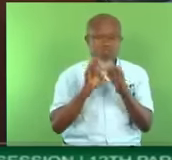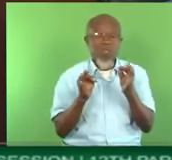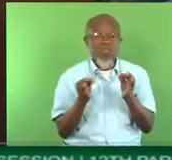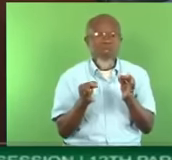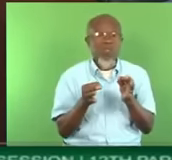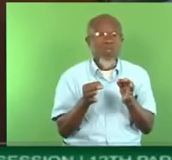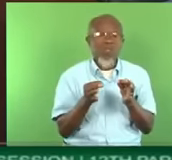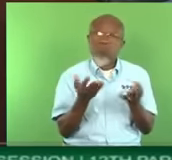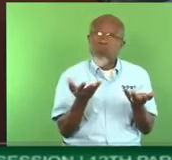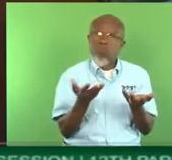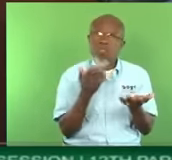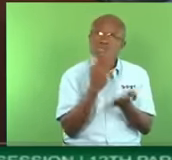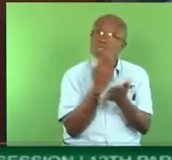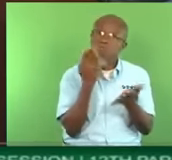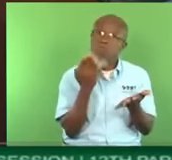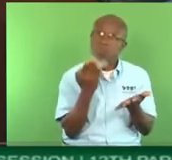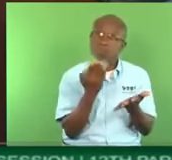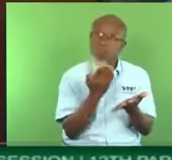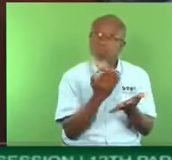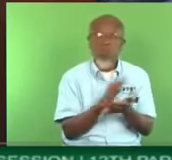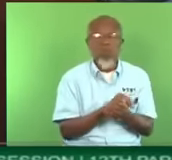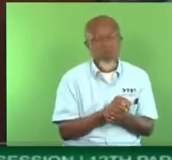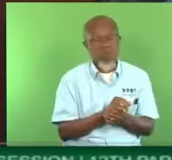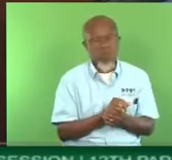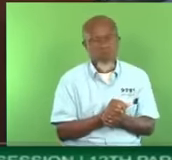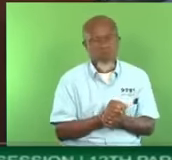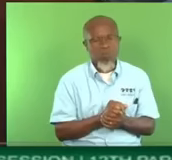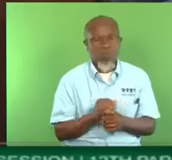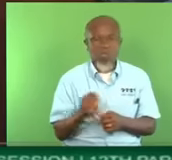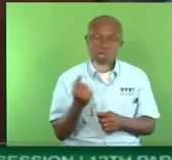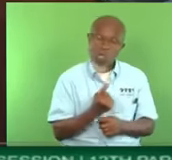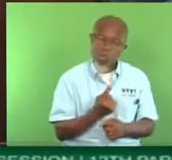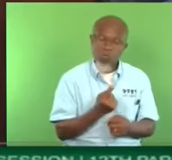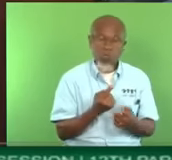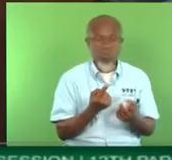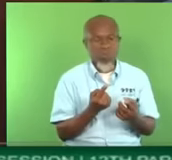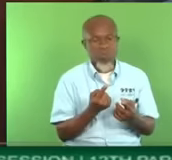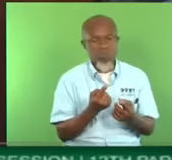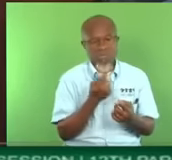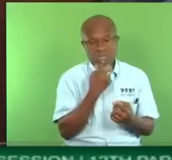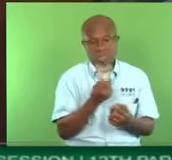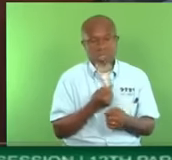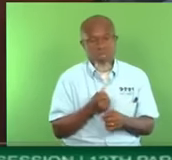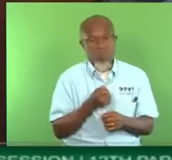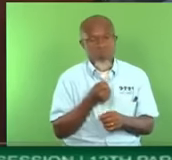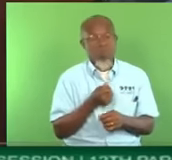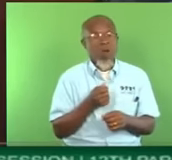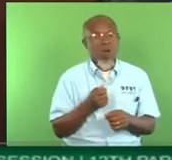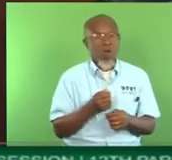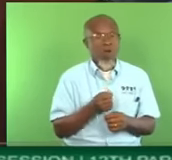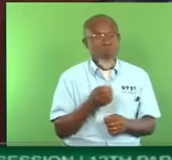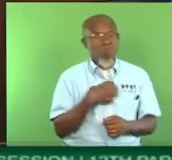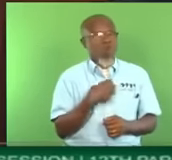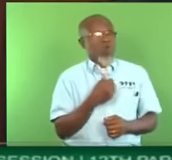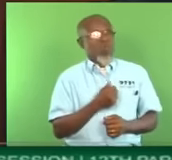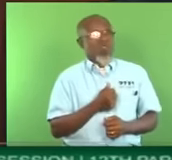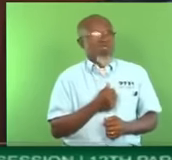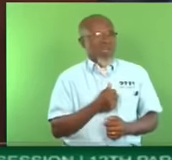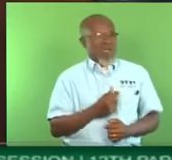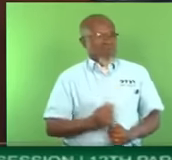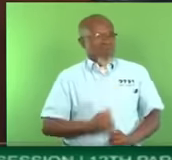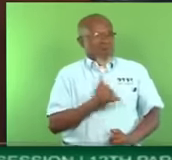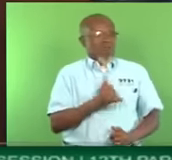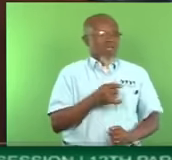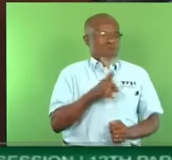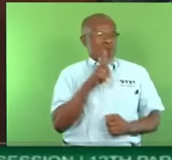given out. They come today, the Minister, and they boast in one year, they give out 475 housing units. In one year. That's a